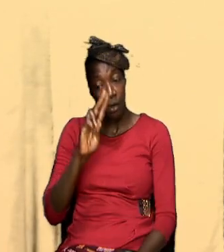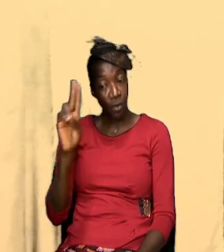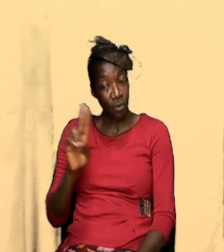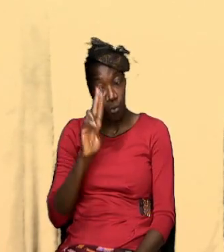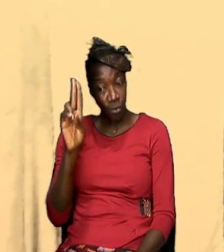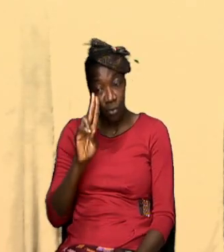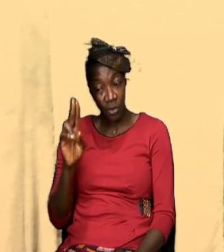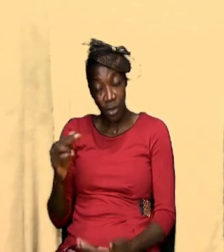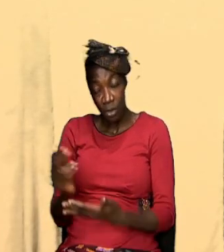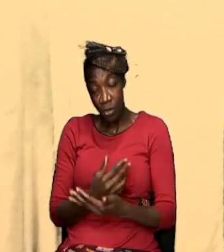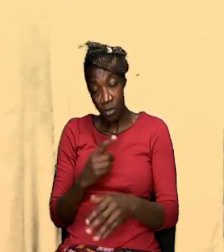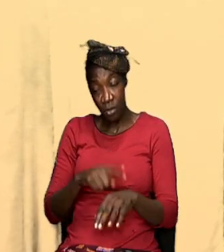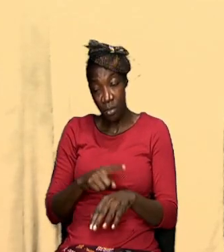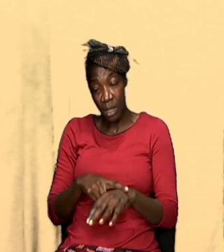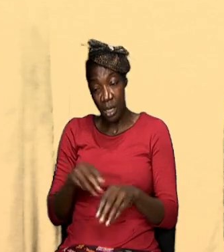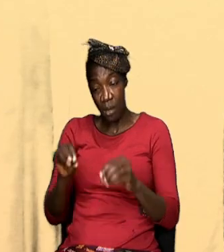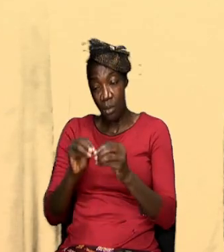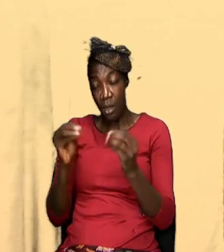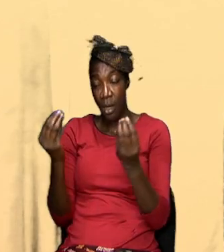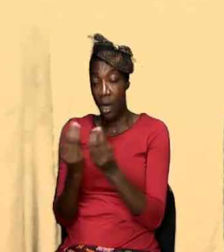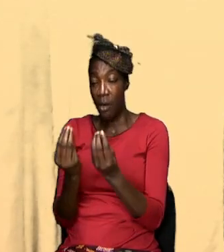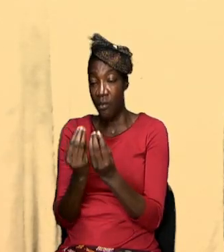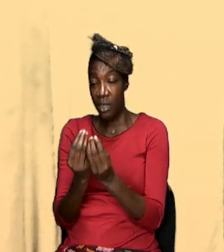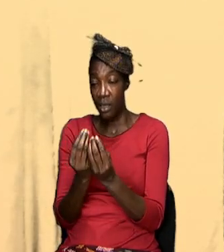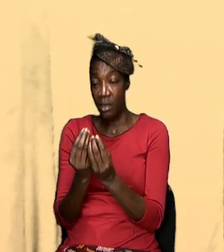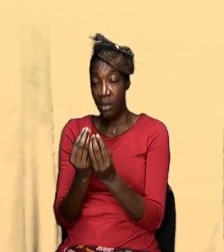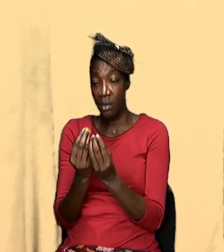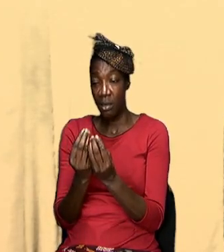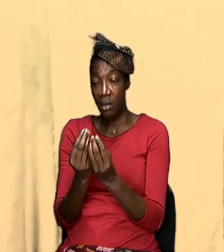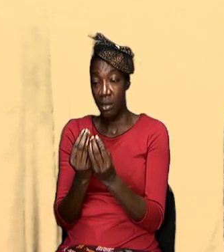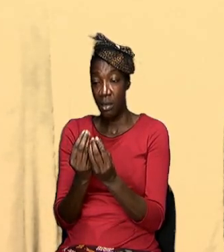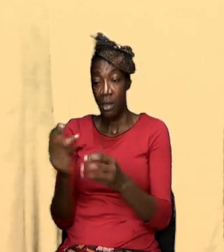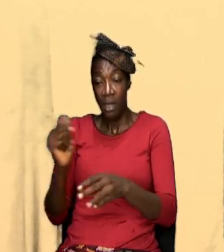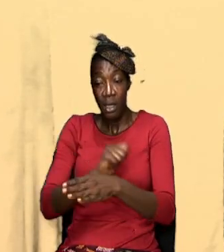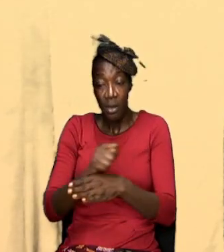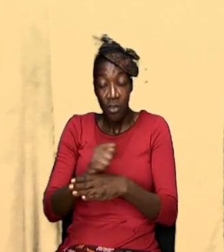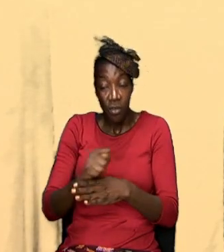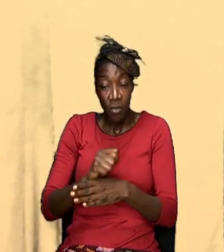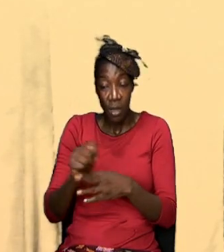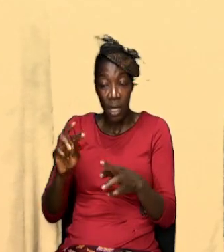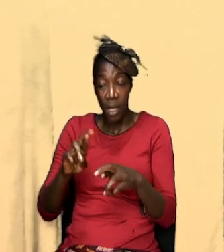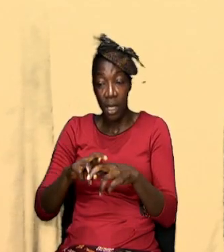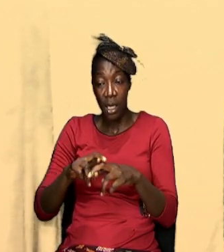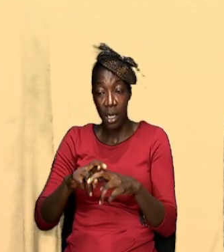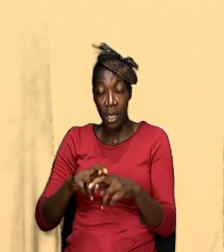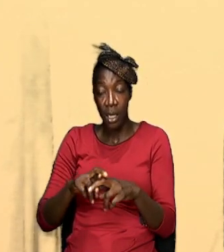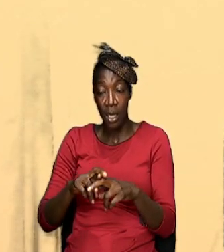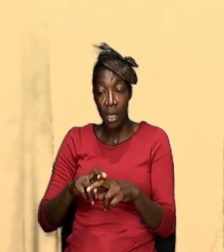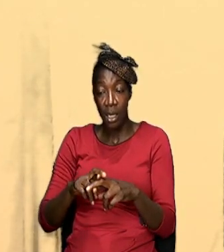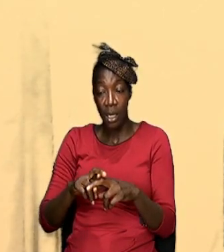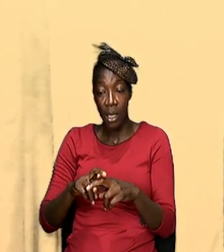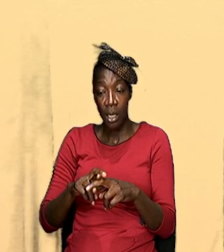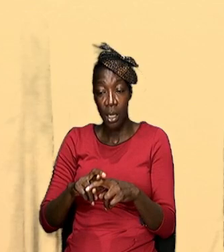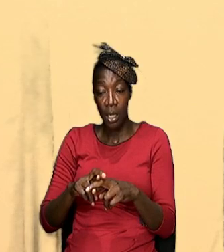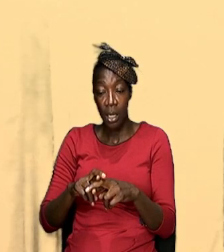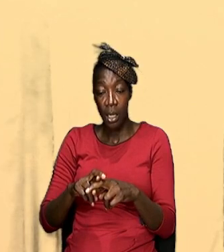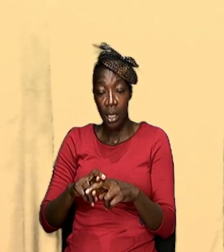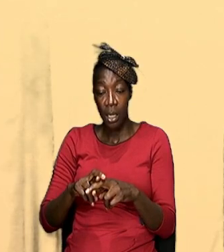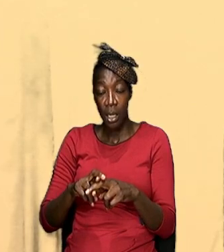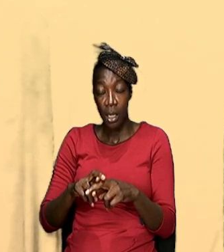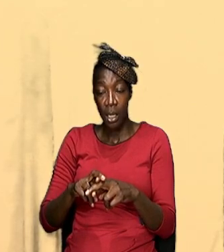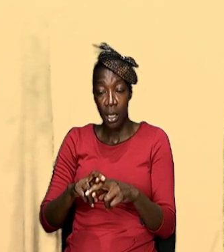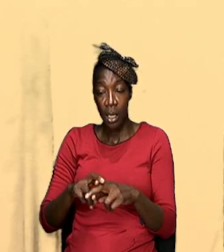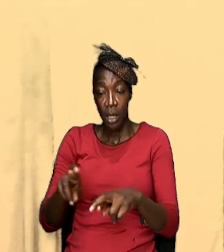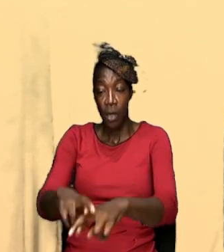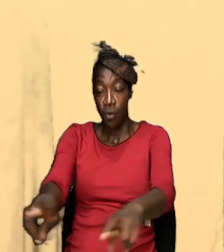you know, sometimes at the office they may have a little training room that is scheduled, you can see the schedule and you can know